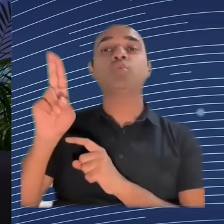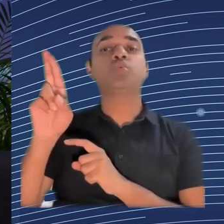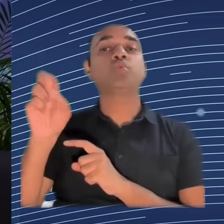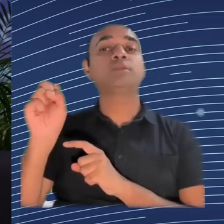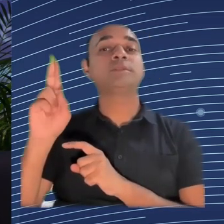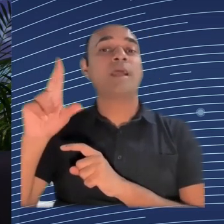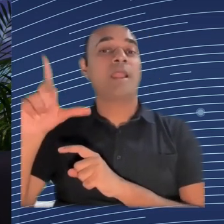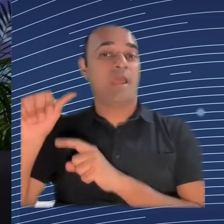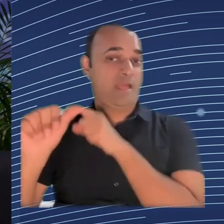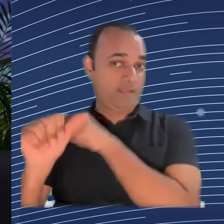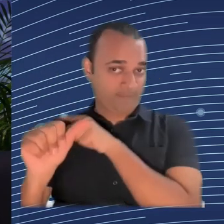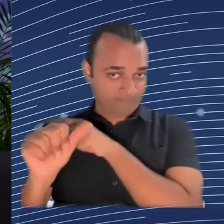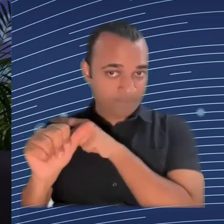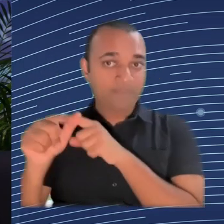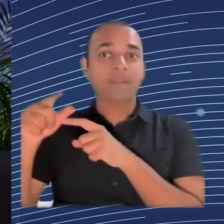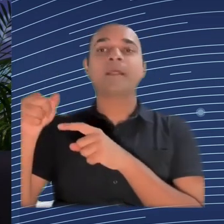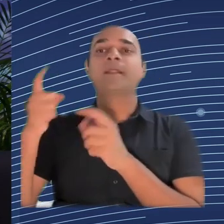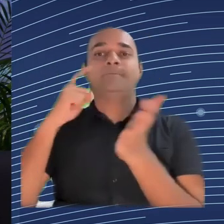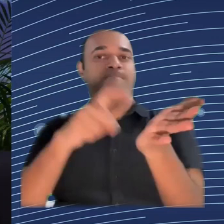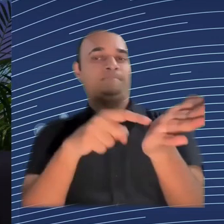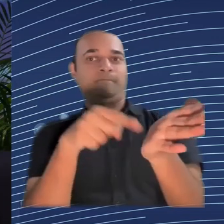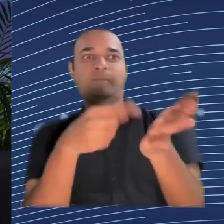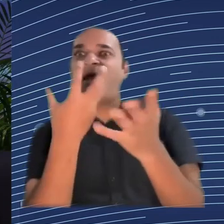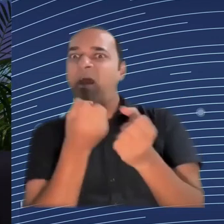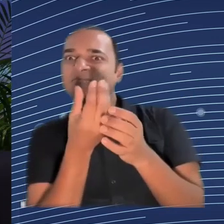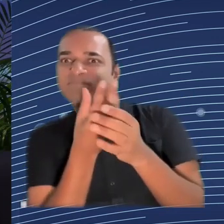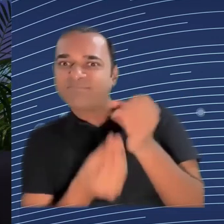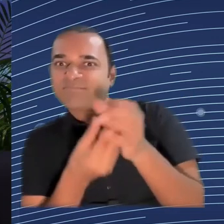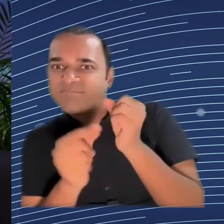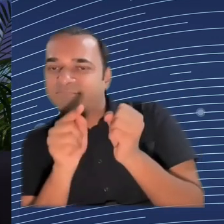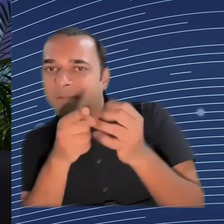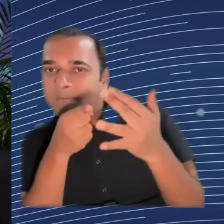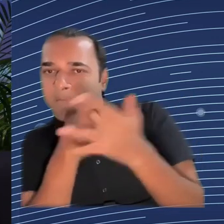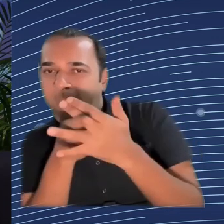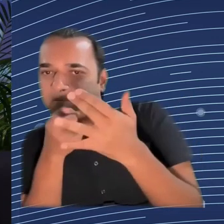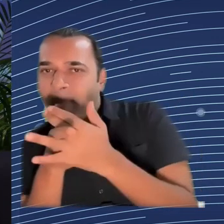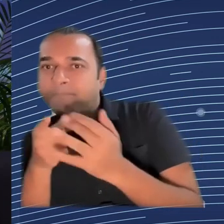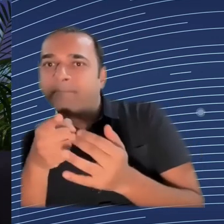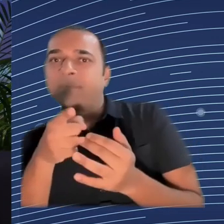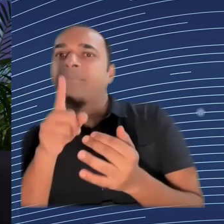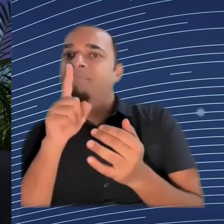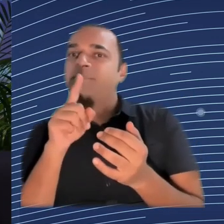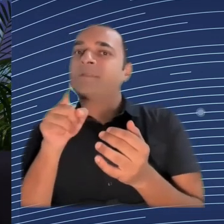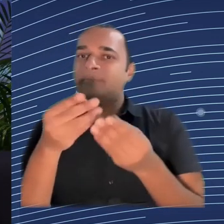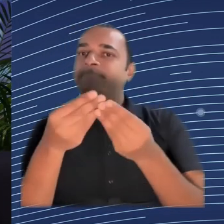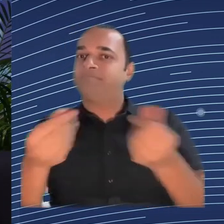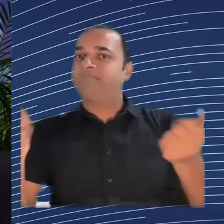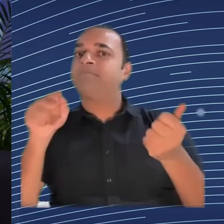by digital employment, because this is exactly the loop, the gap that we have to close now.